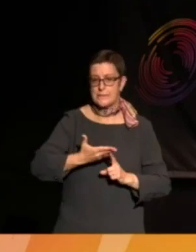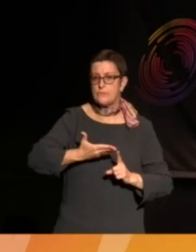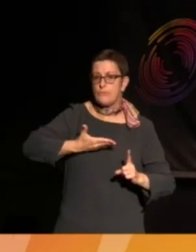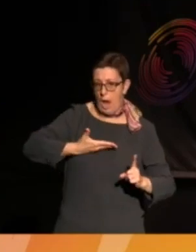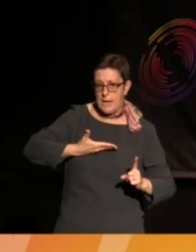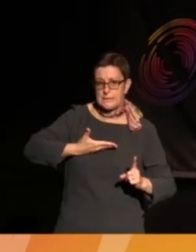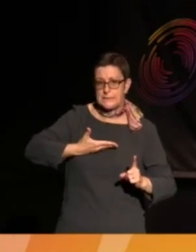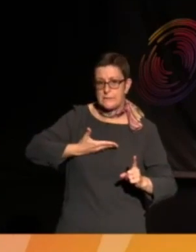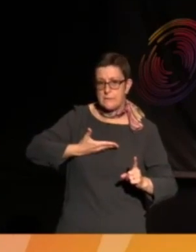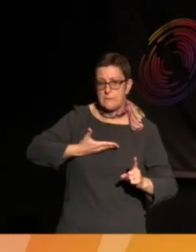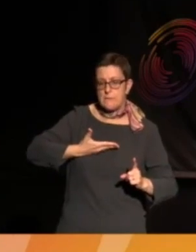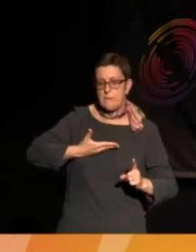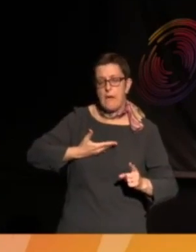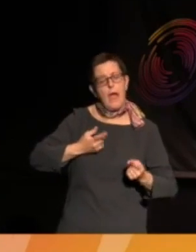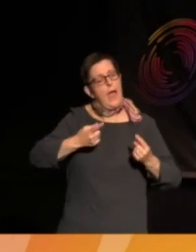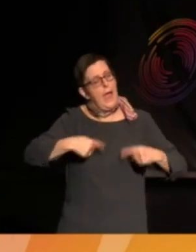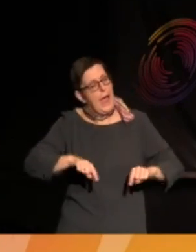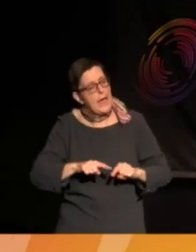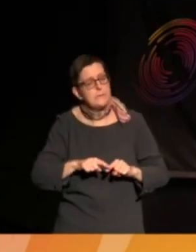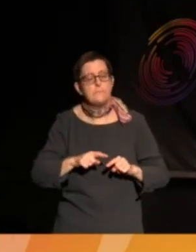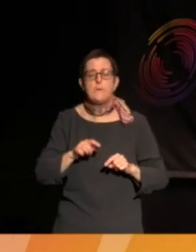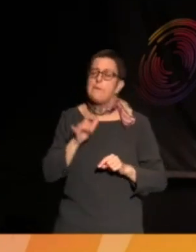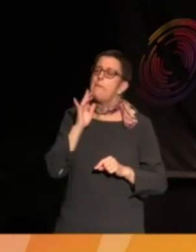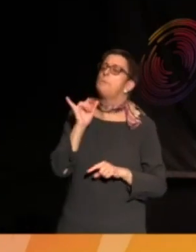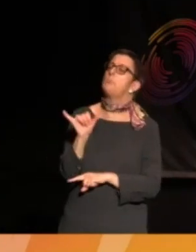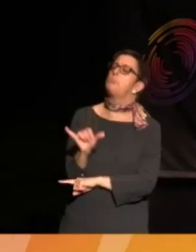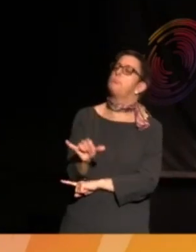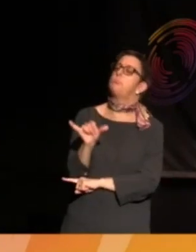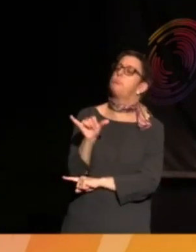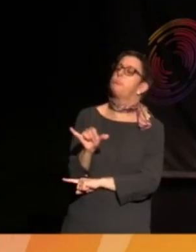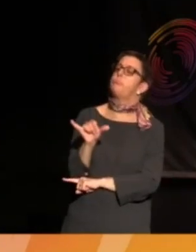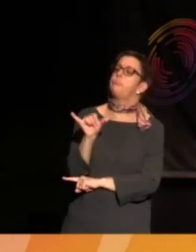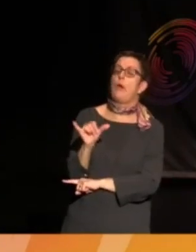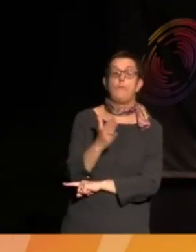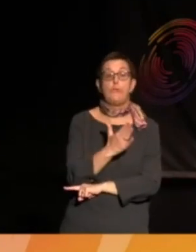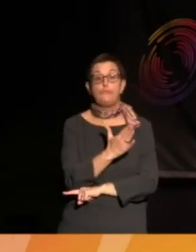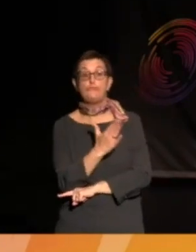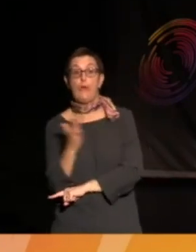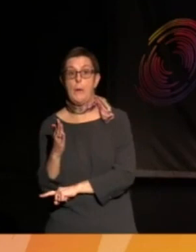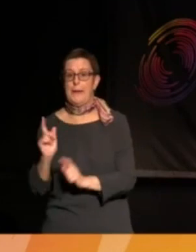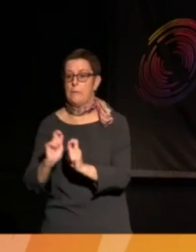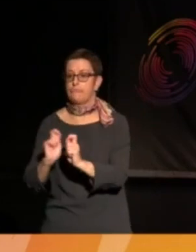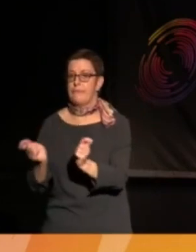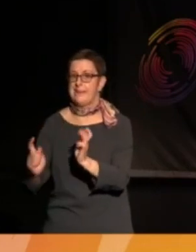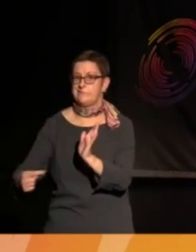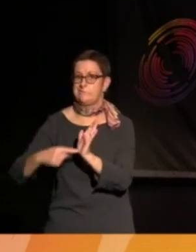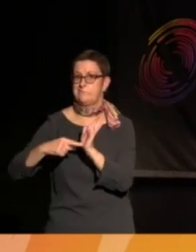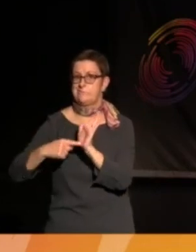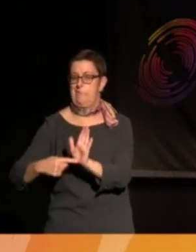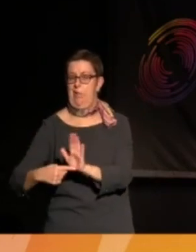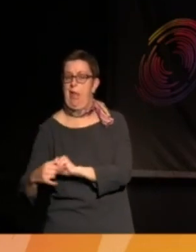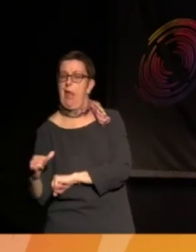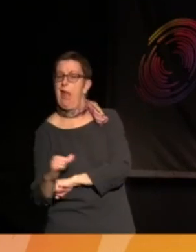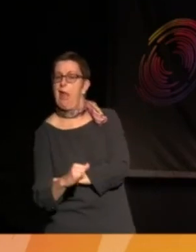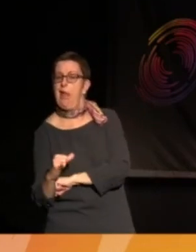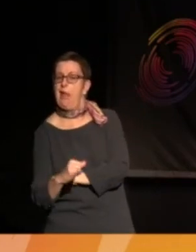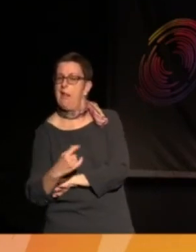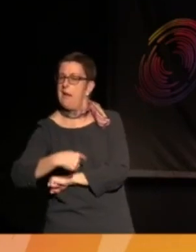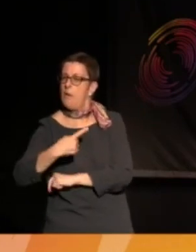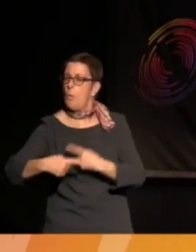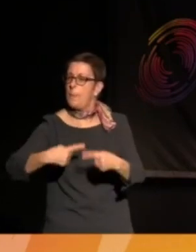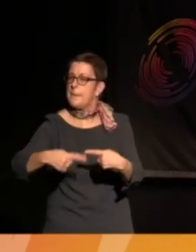scepticism as well that we see in the right-wing press particularly, but in other presses as well that undermine